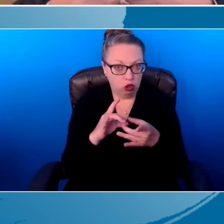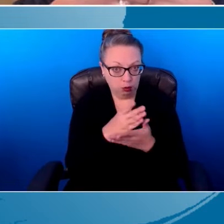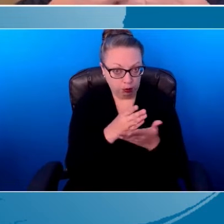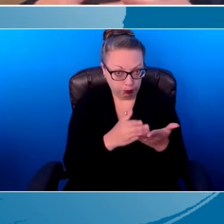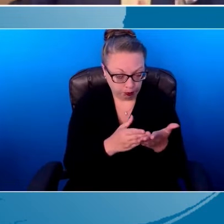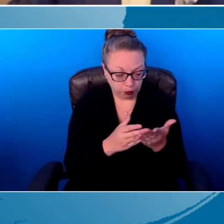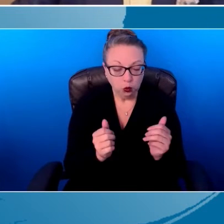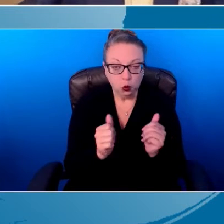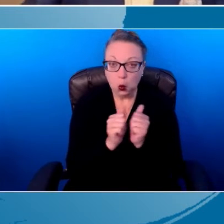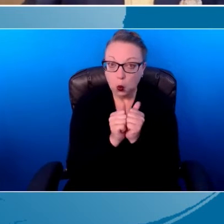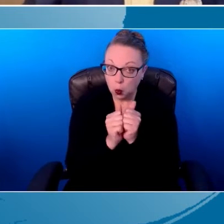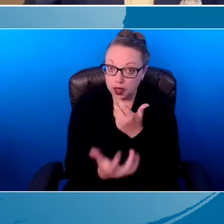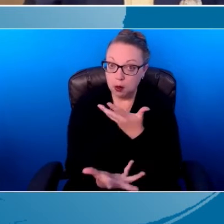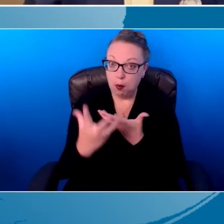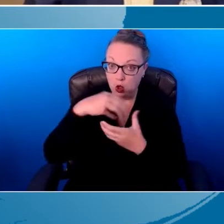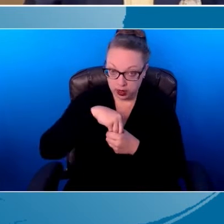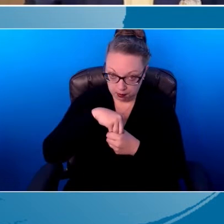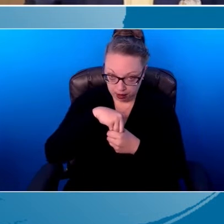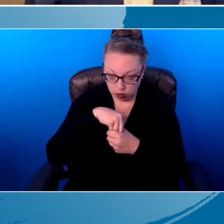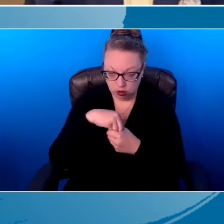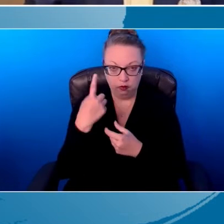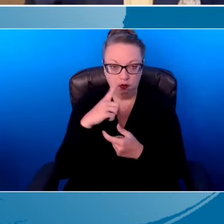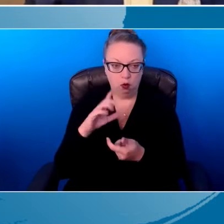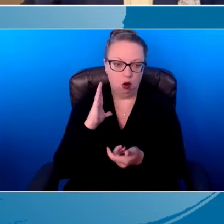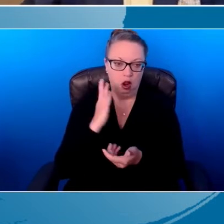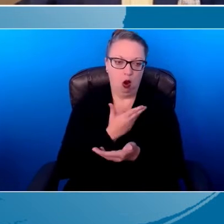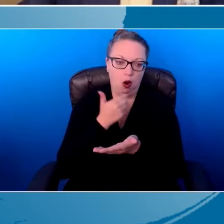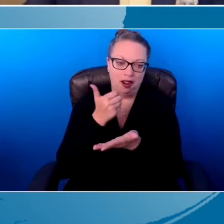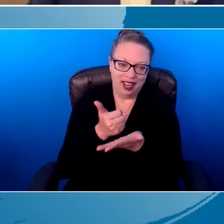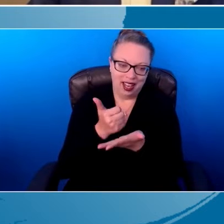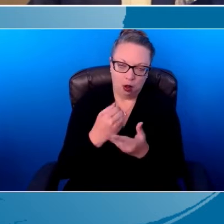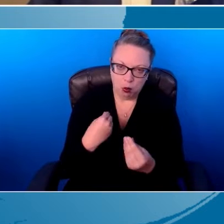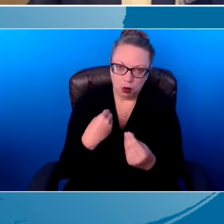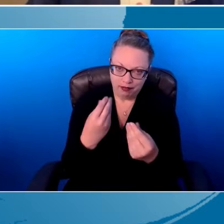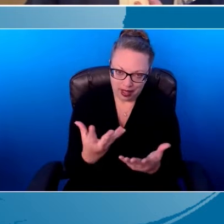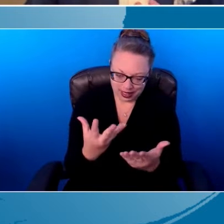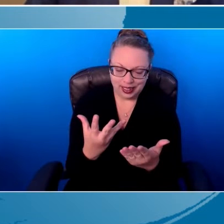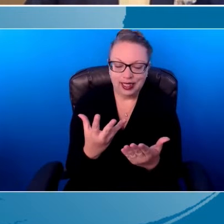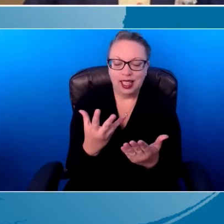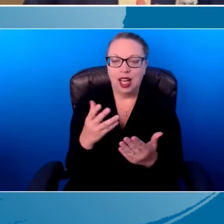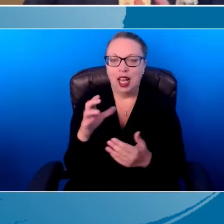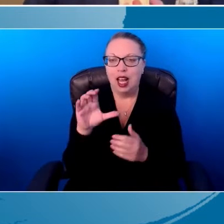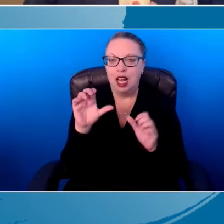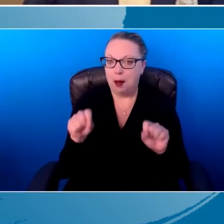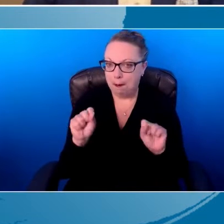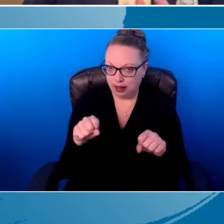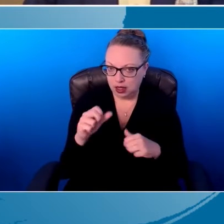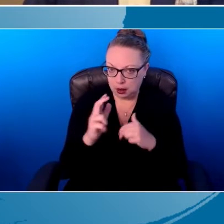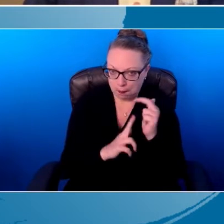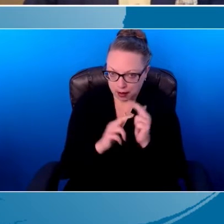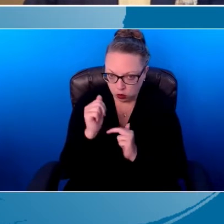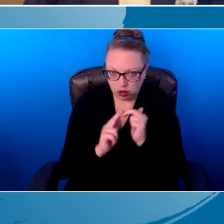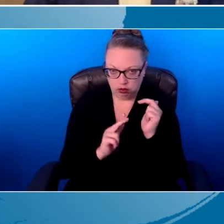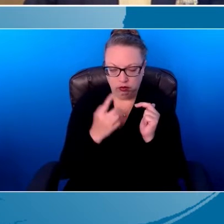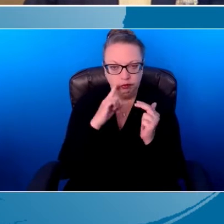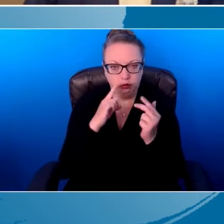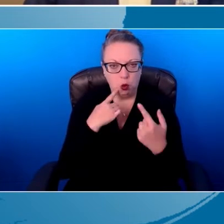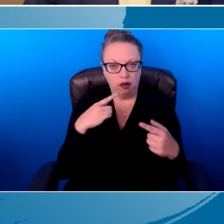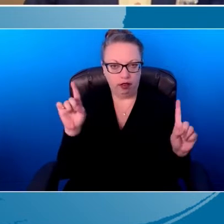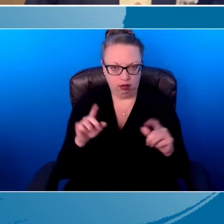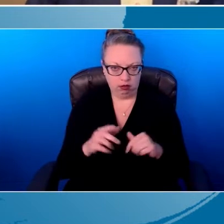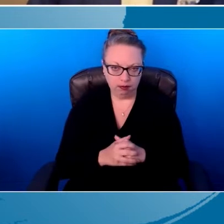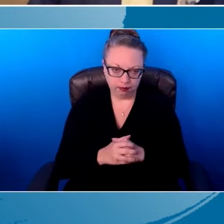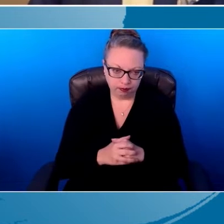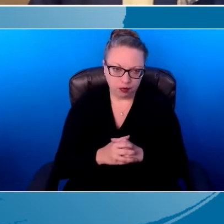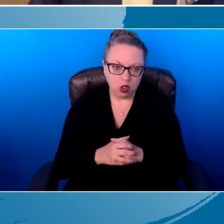in order for our help giving and our capacity building to be effective. So coaching is a specific help giving strategy